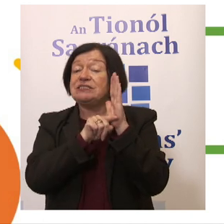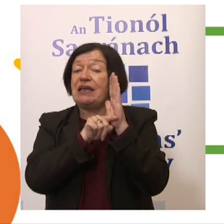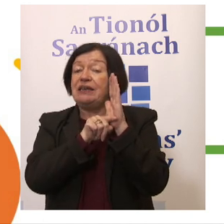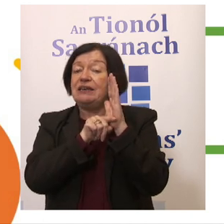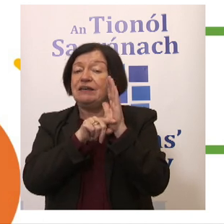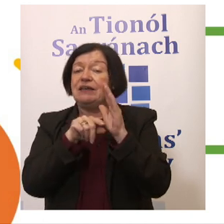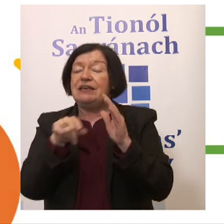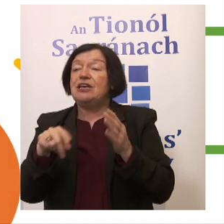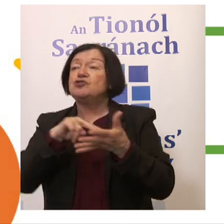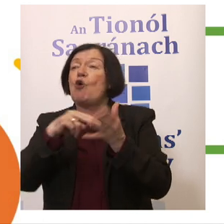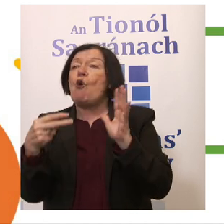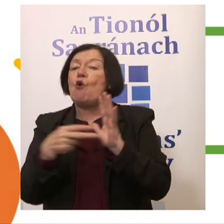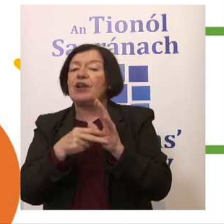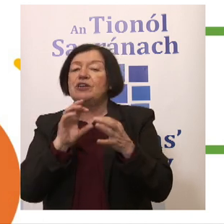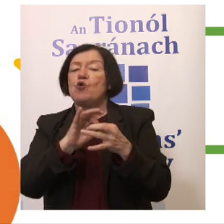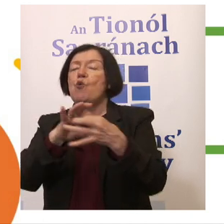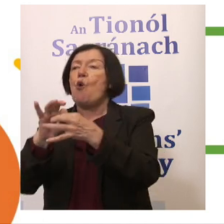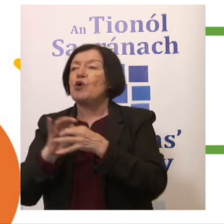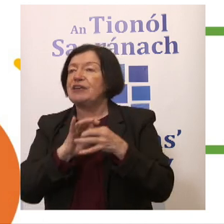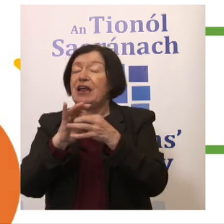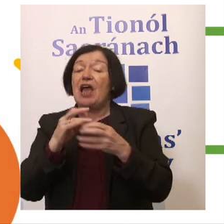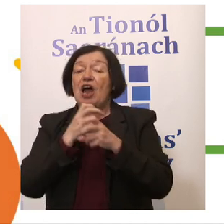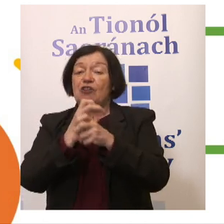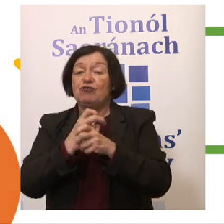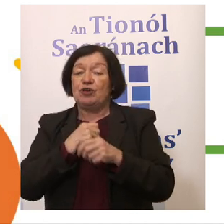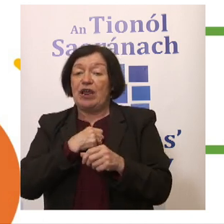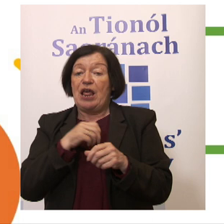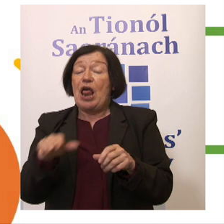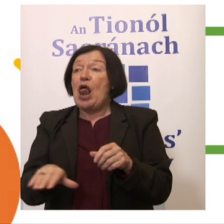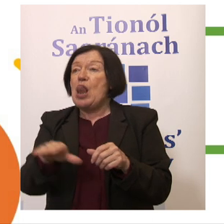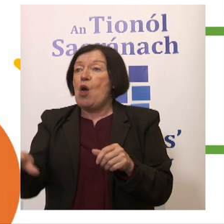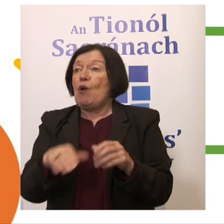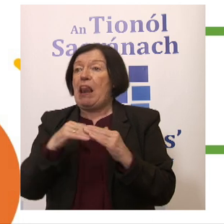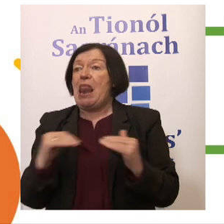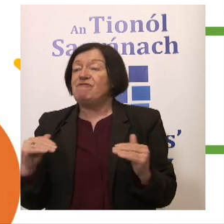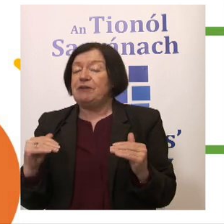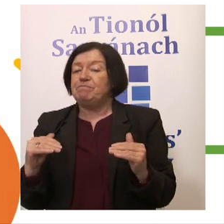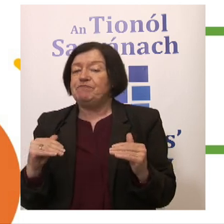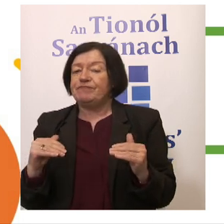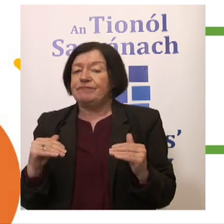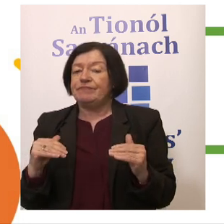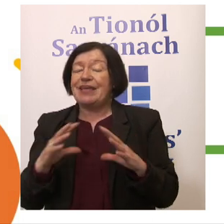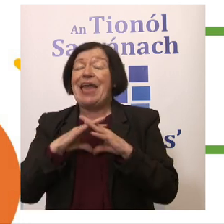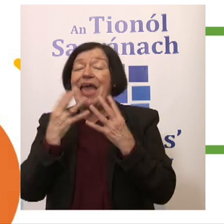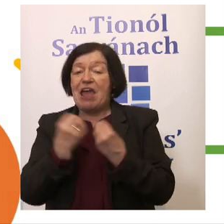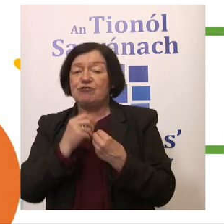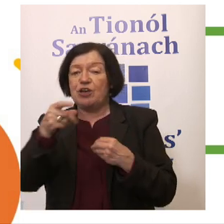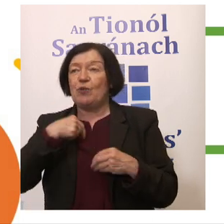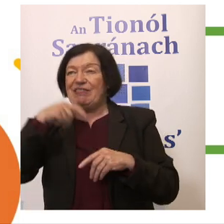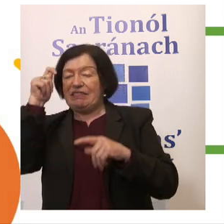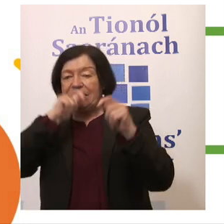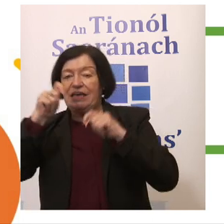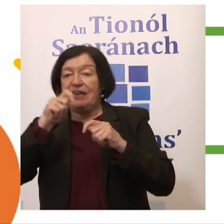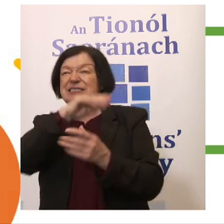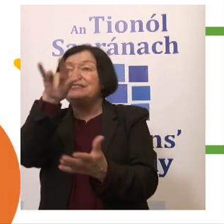is organized, coordinated and run at a local municipal level. So everything that we think of happening